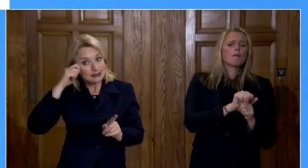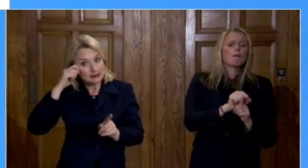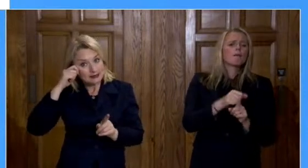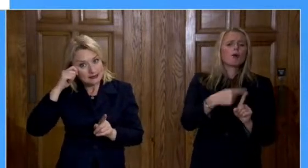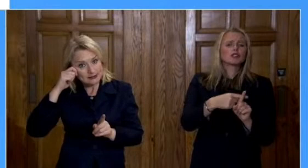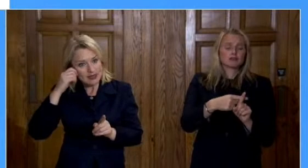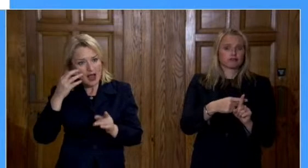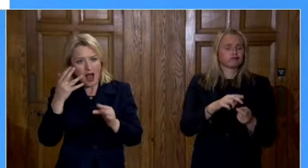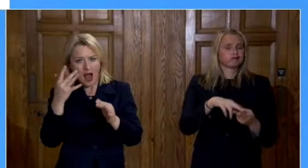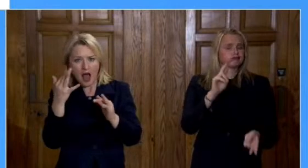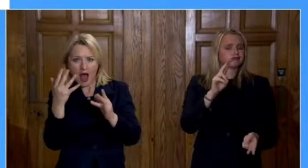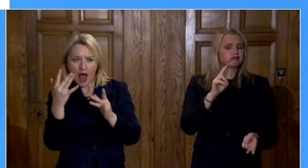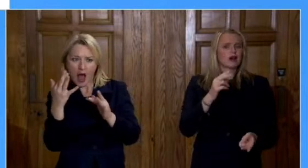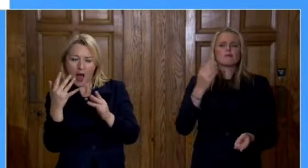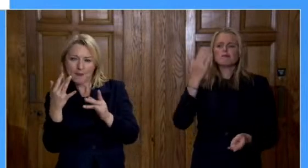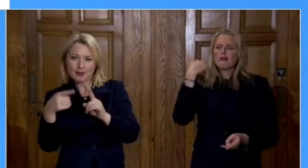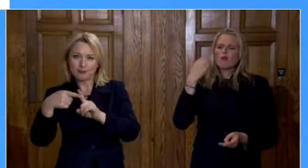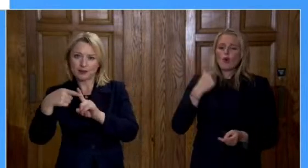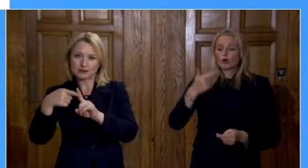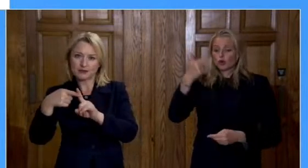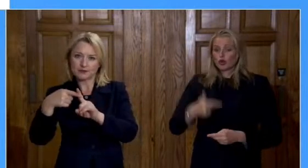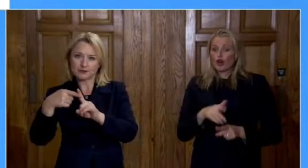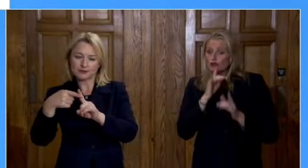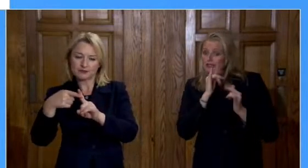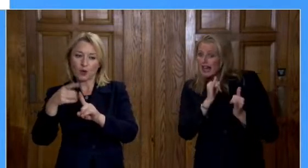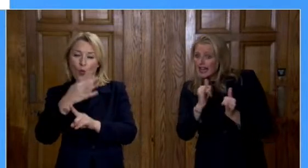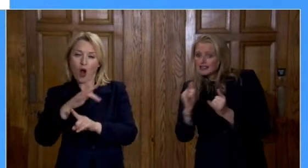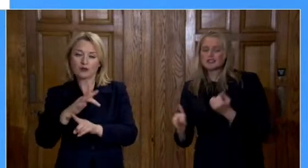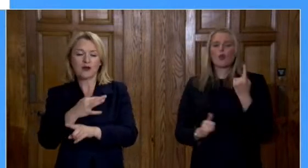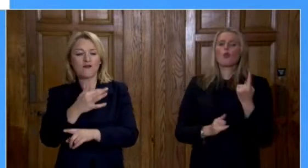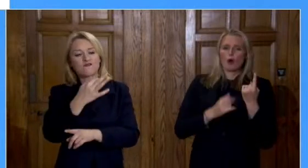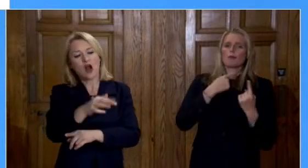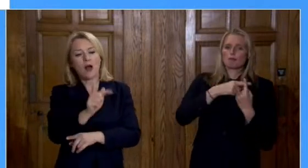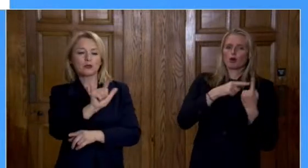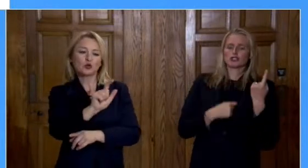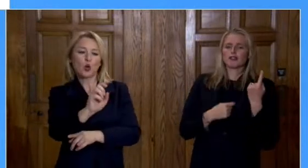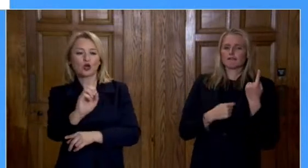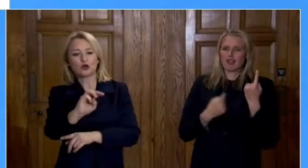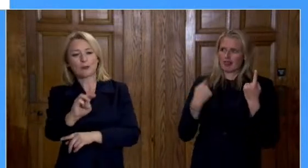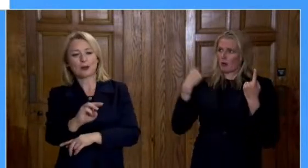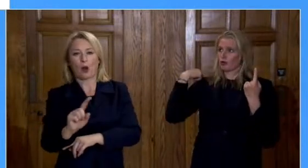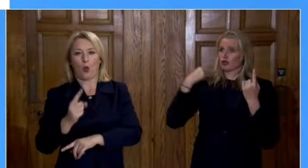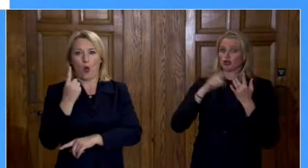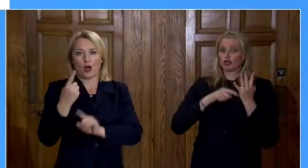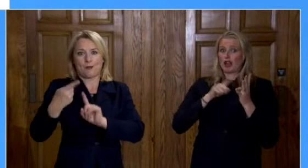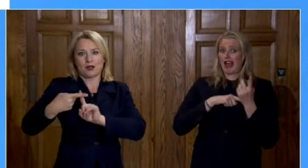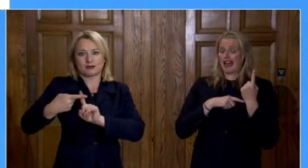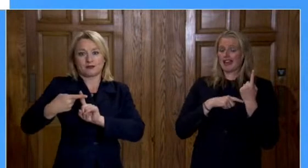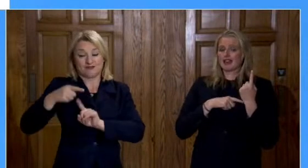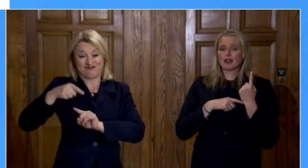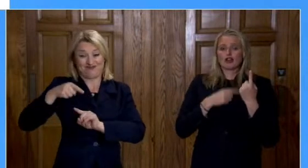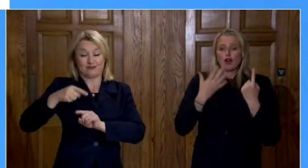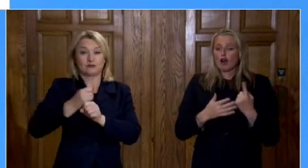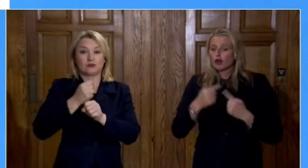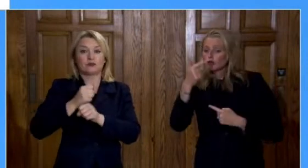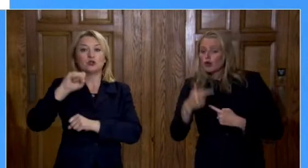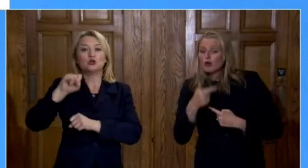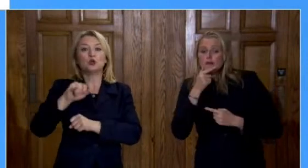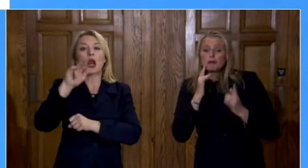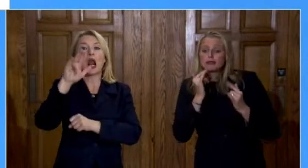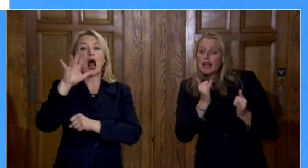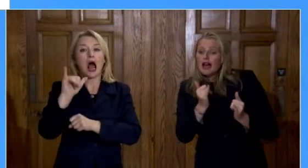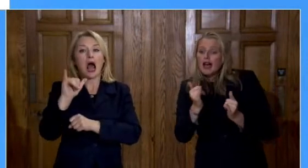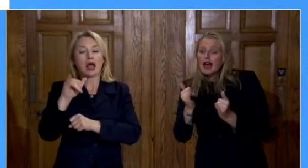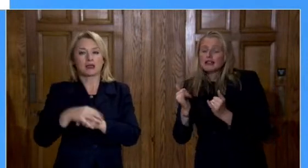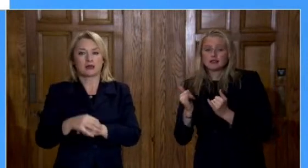Having been around 1 in 200 at the beginning of July. Now around 1